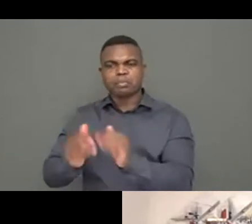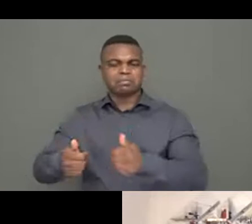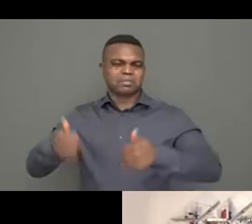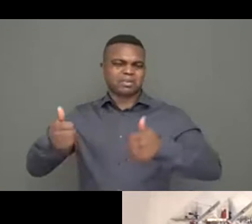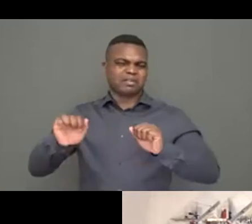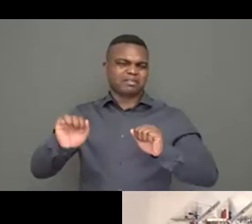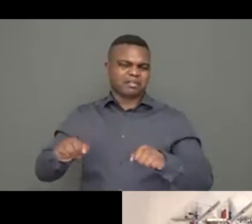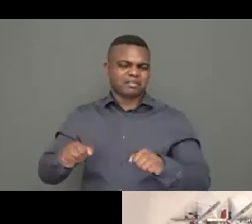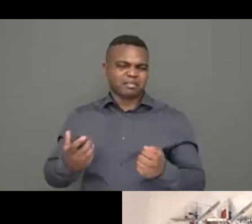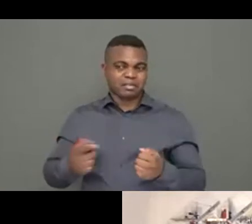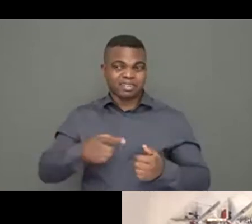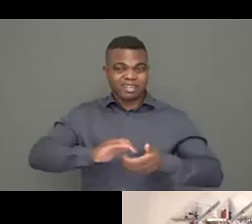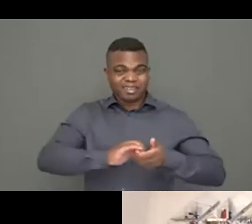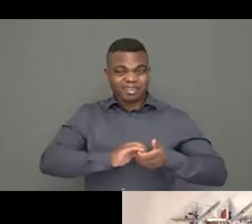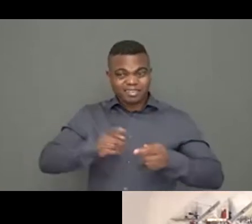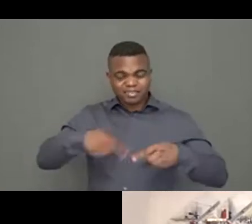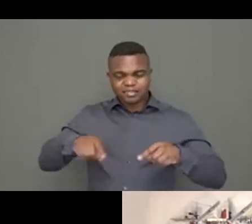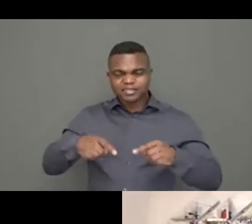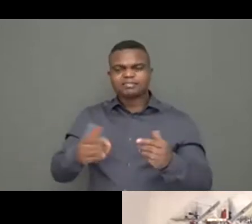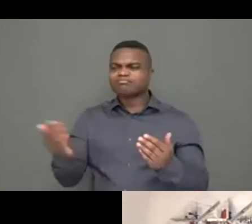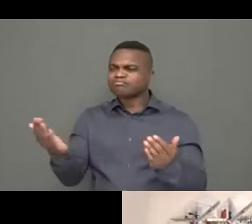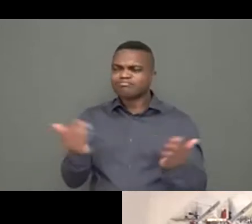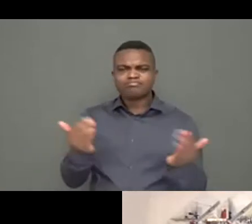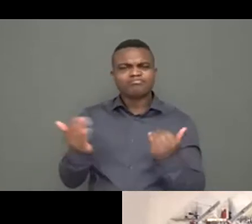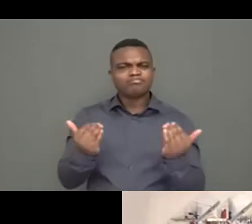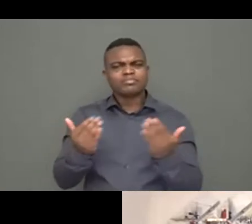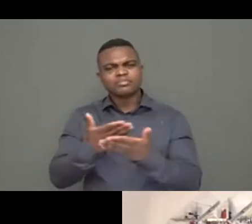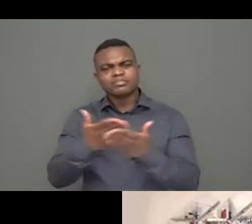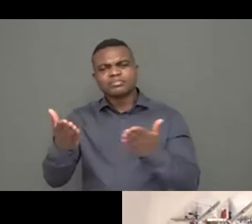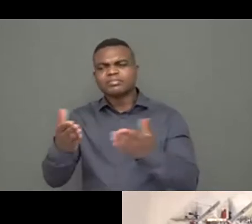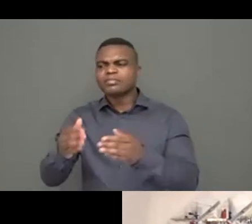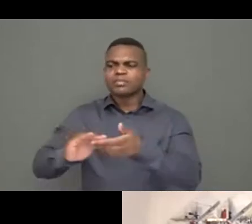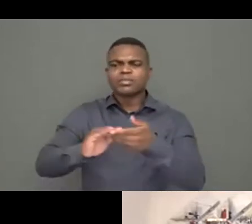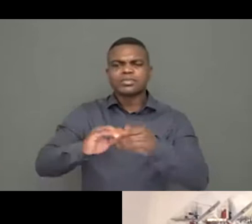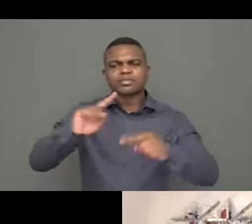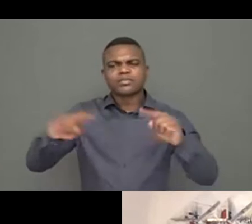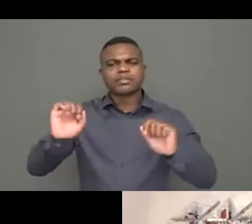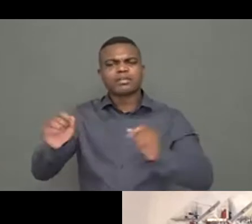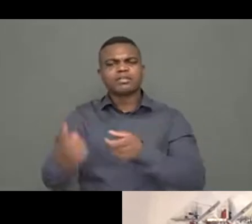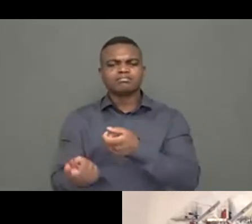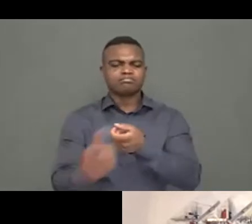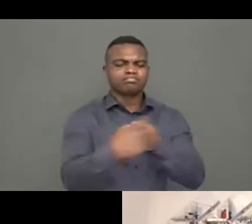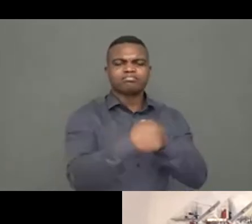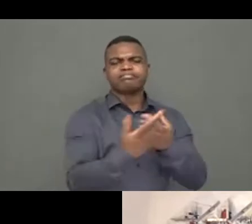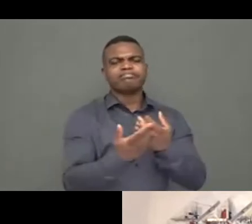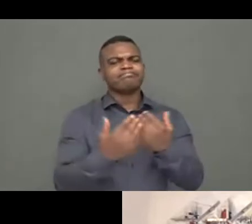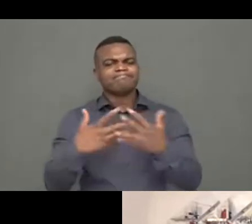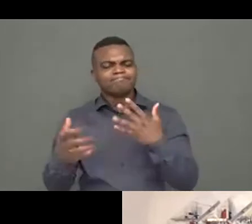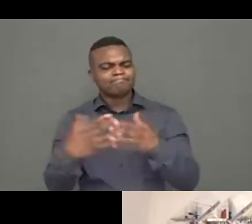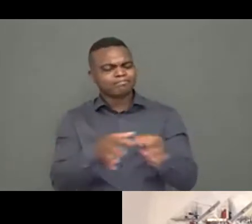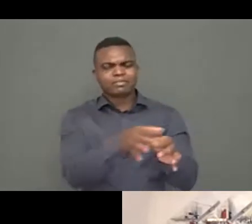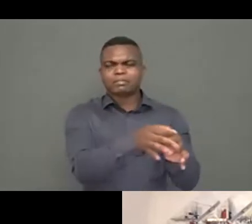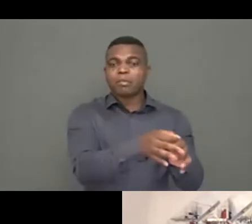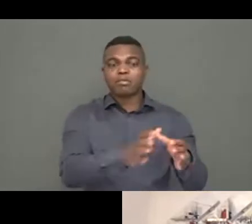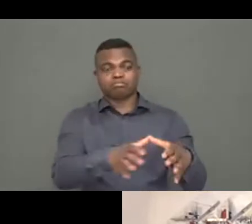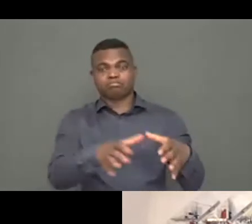the Alliance. Let's look at the verification. CHS is made in the way that is verifiable. This is the strength